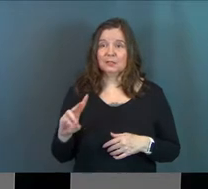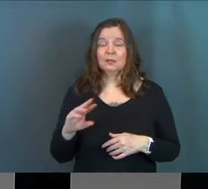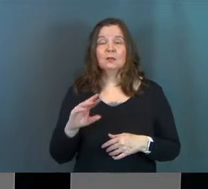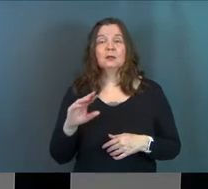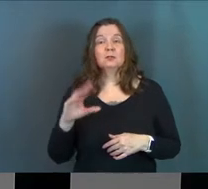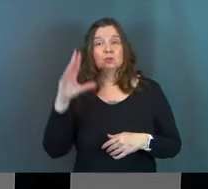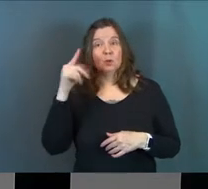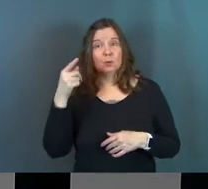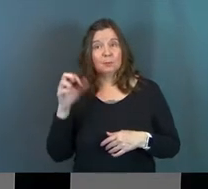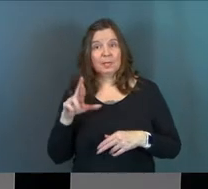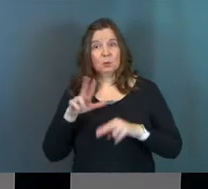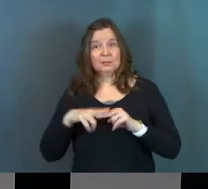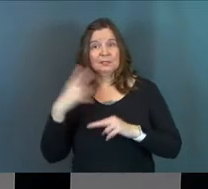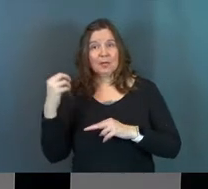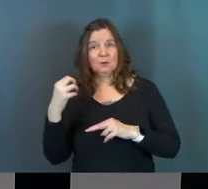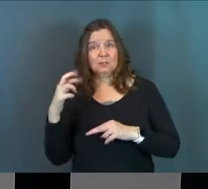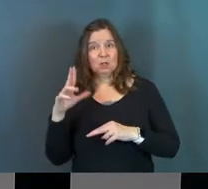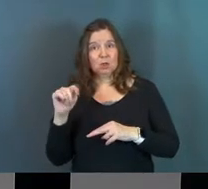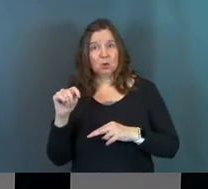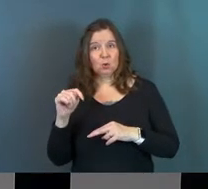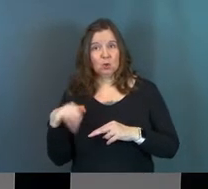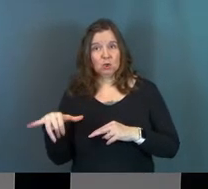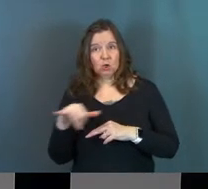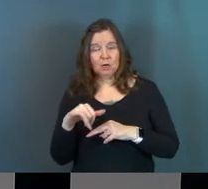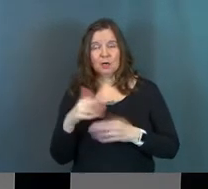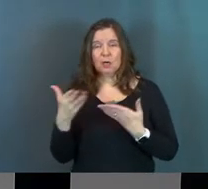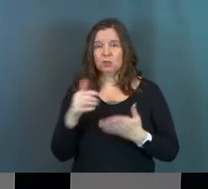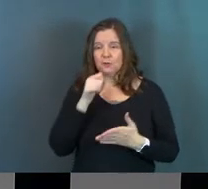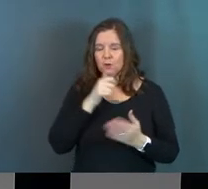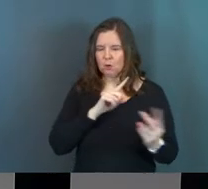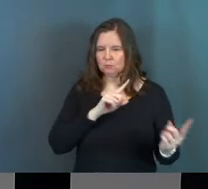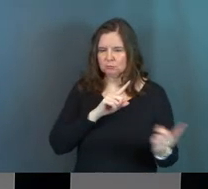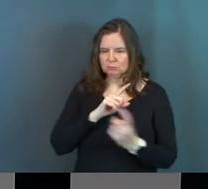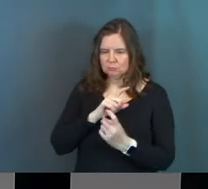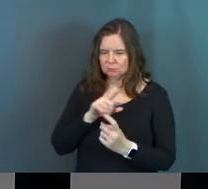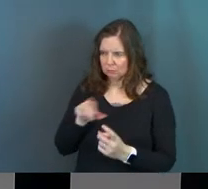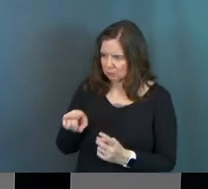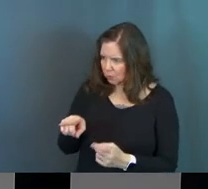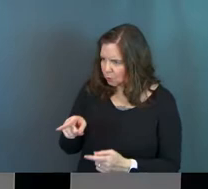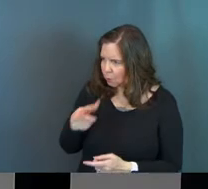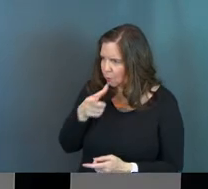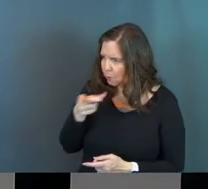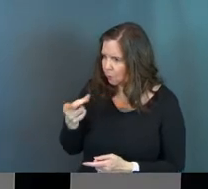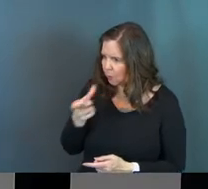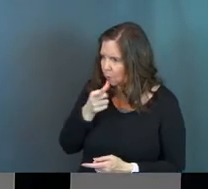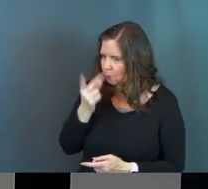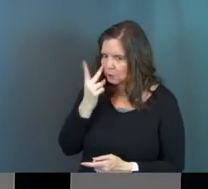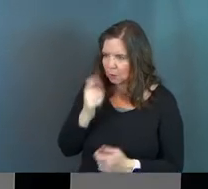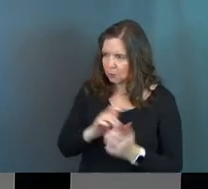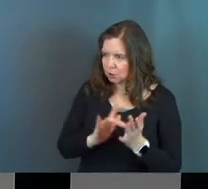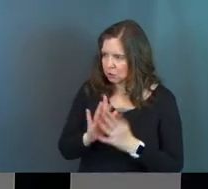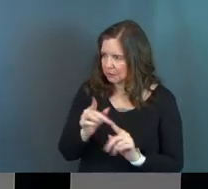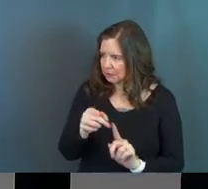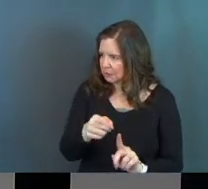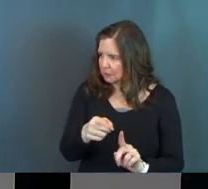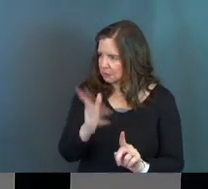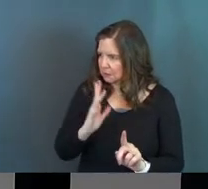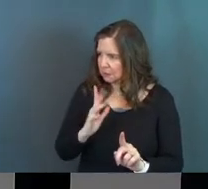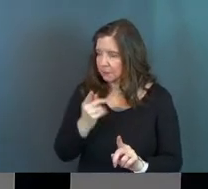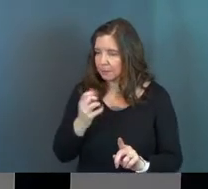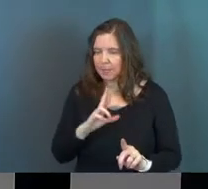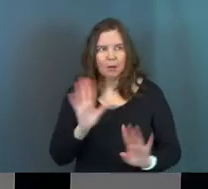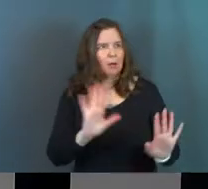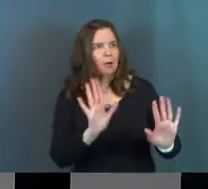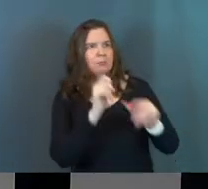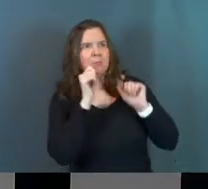Peter, was sitting outside in the courtyard. A servant girl came over and said to him, you were one of those with Jesus the Galilean. But